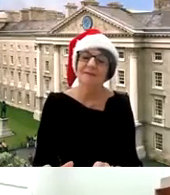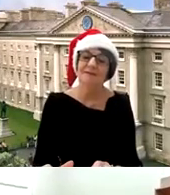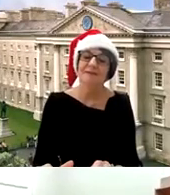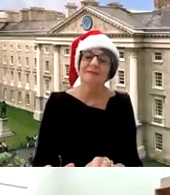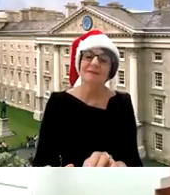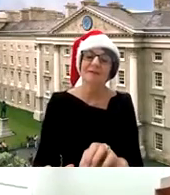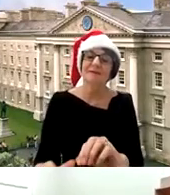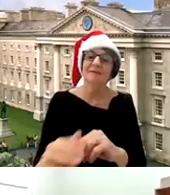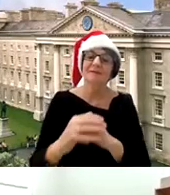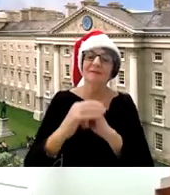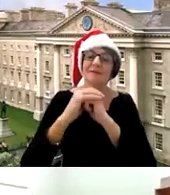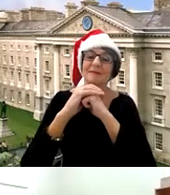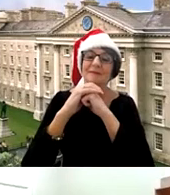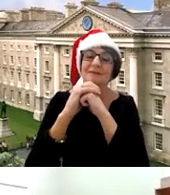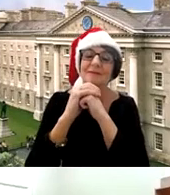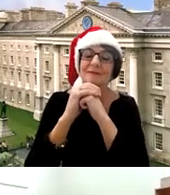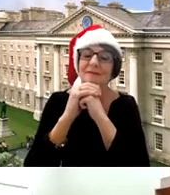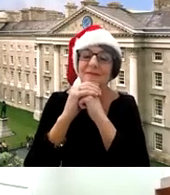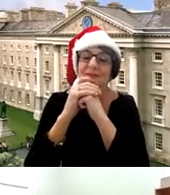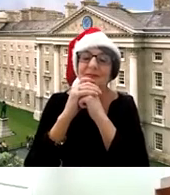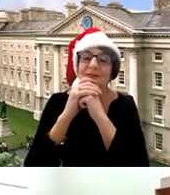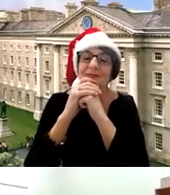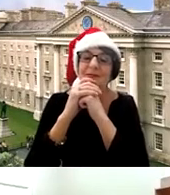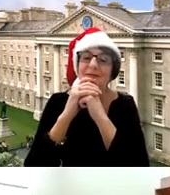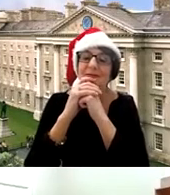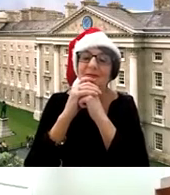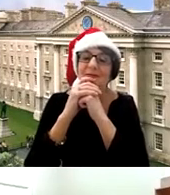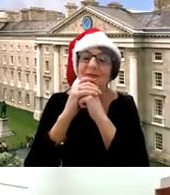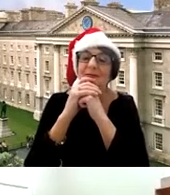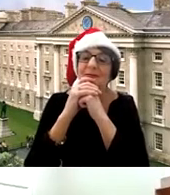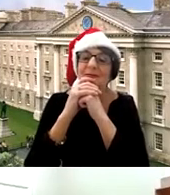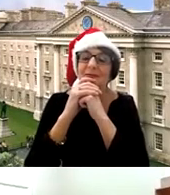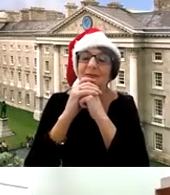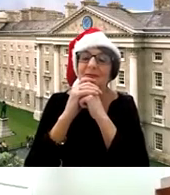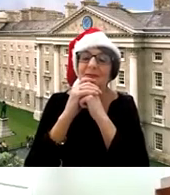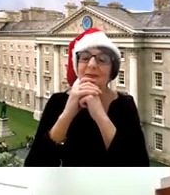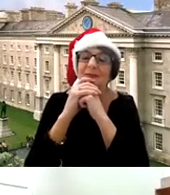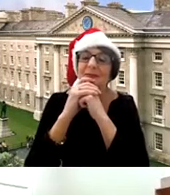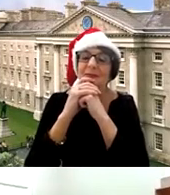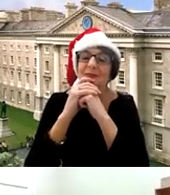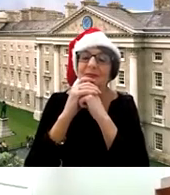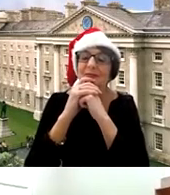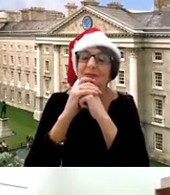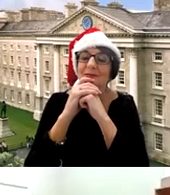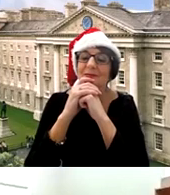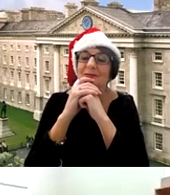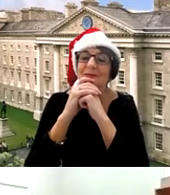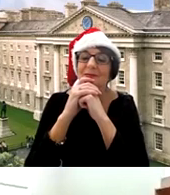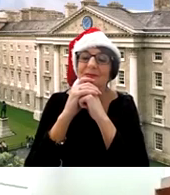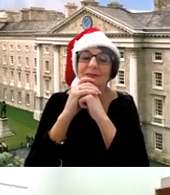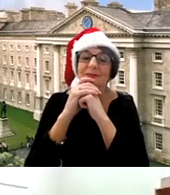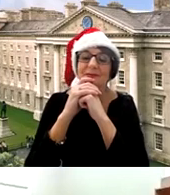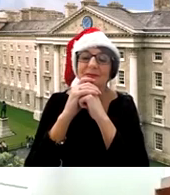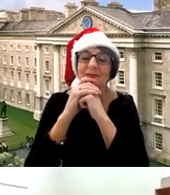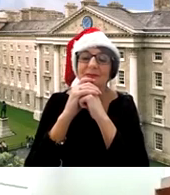when they come back so there's still a lot of work um to to look at all of that but um it's not been ruled